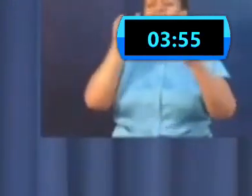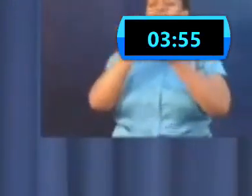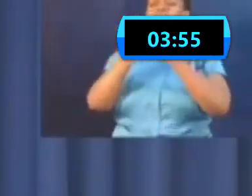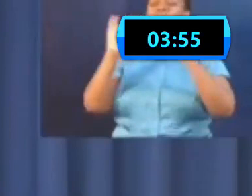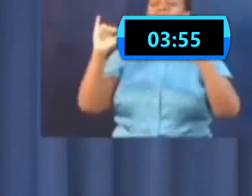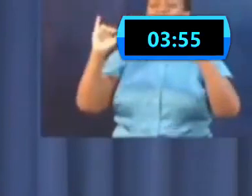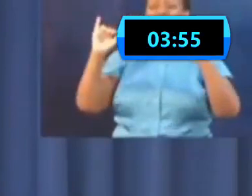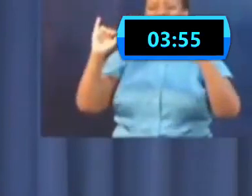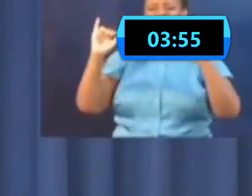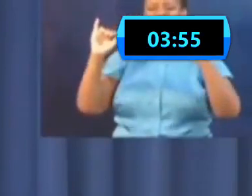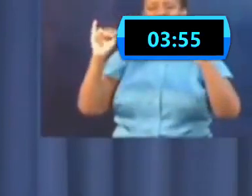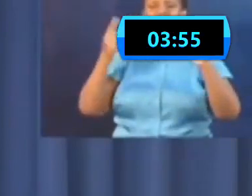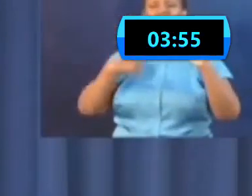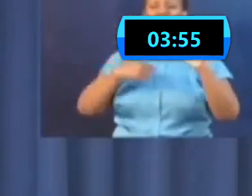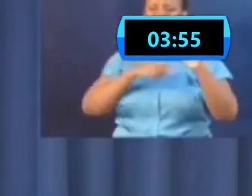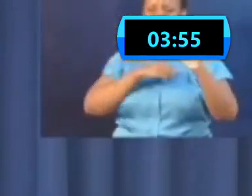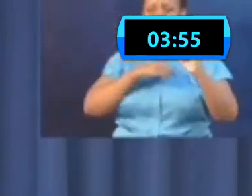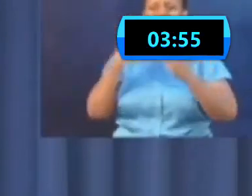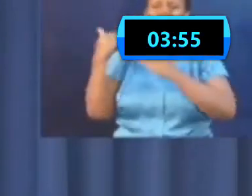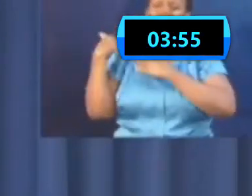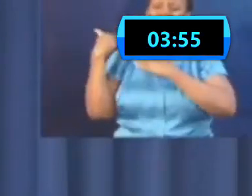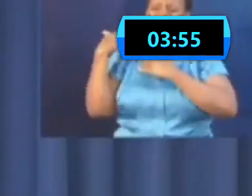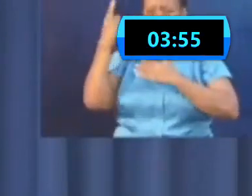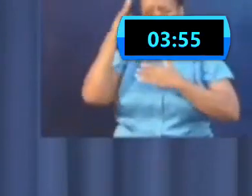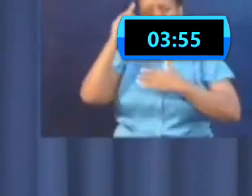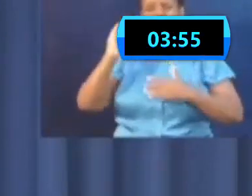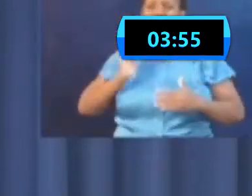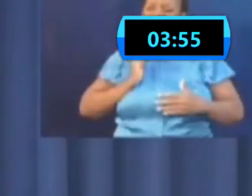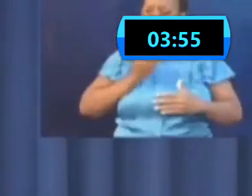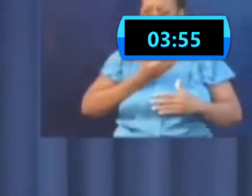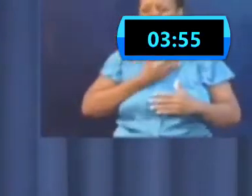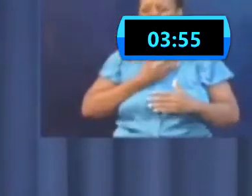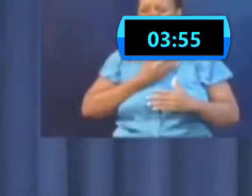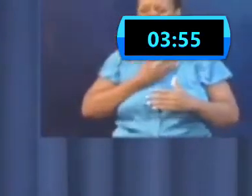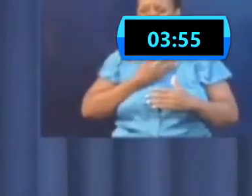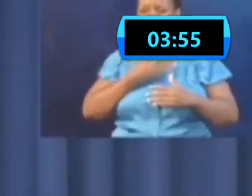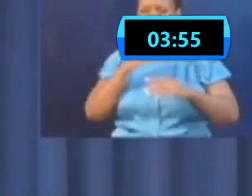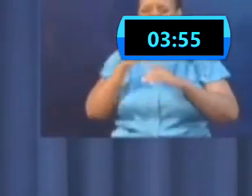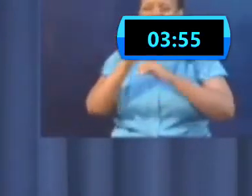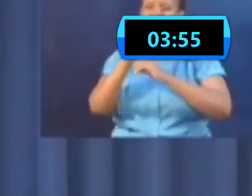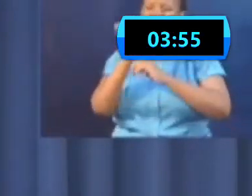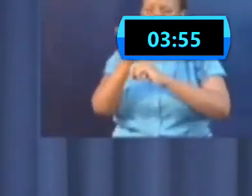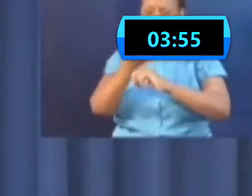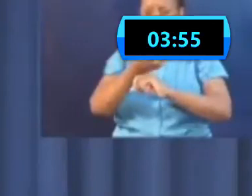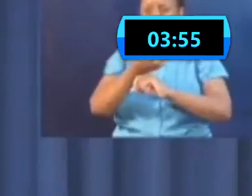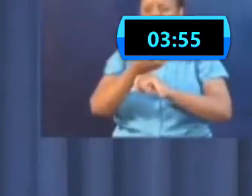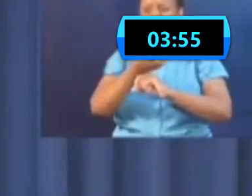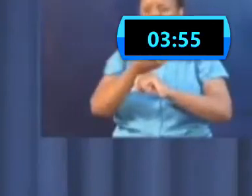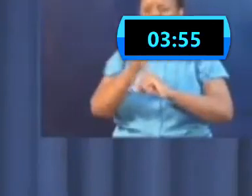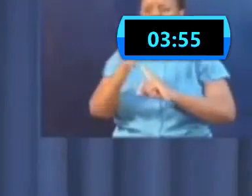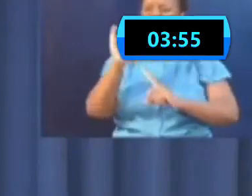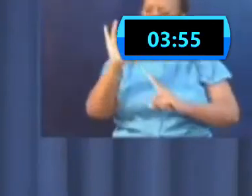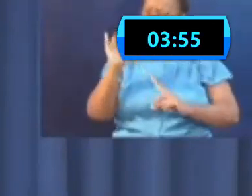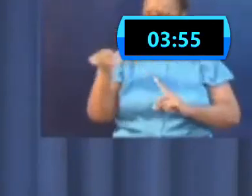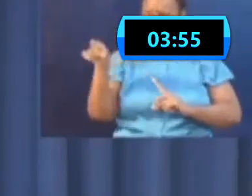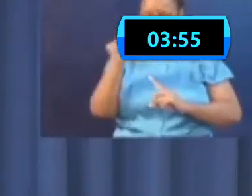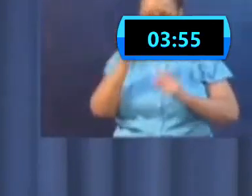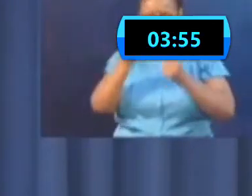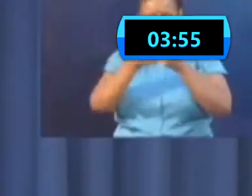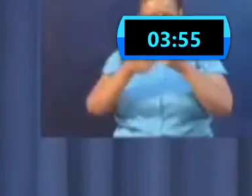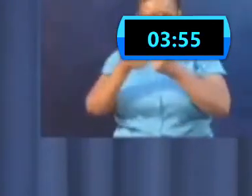for us. And in this matter, at the personal level, if we are responsible, hopefully by our